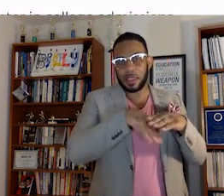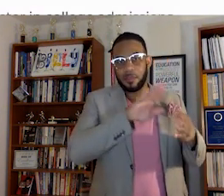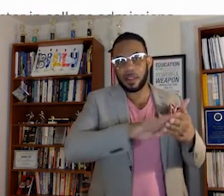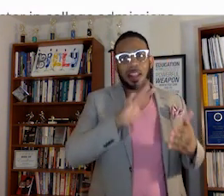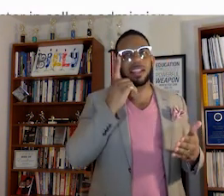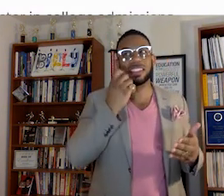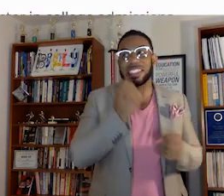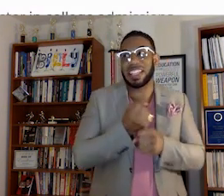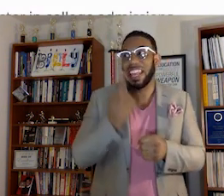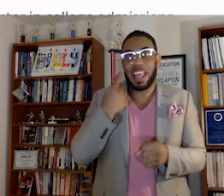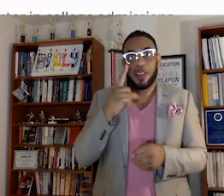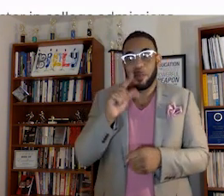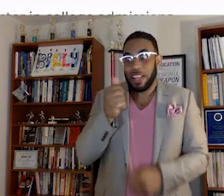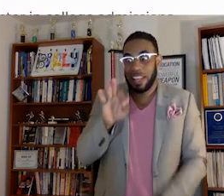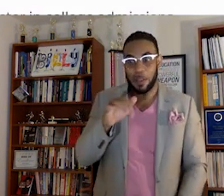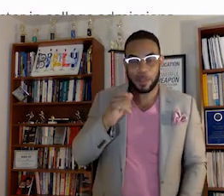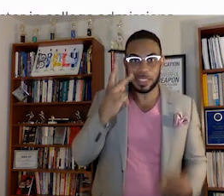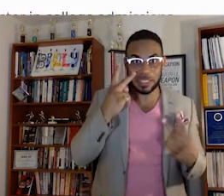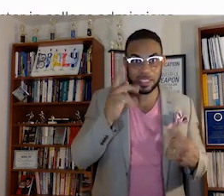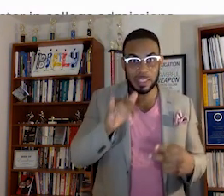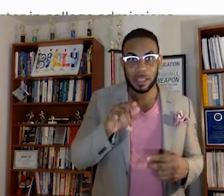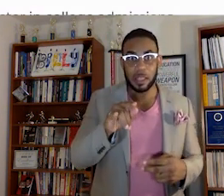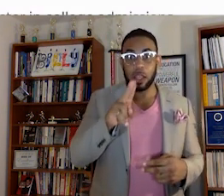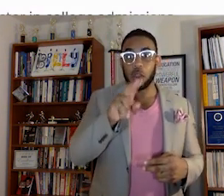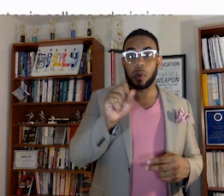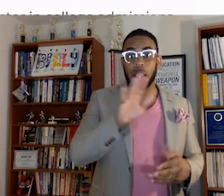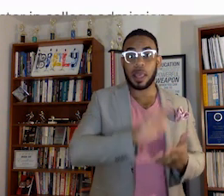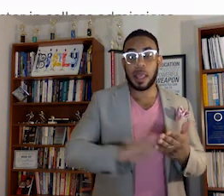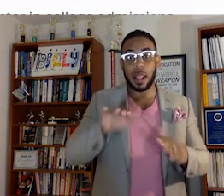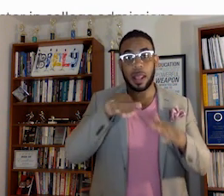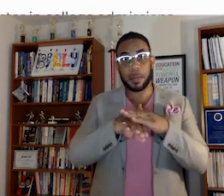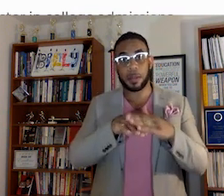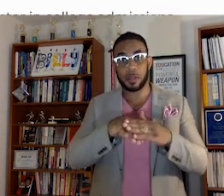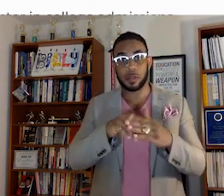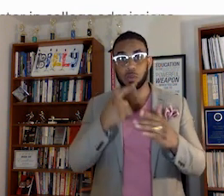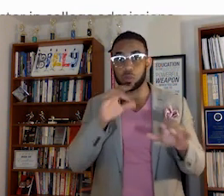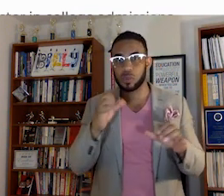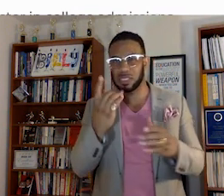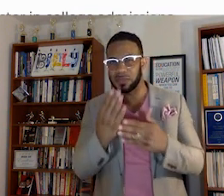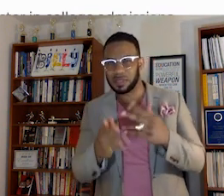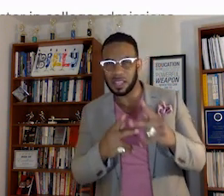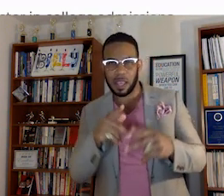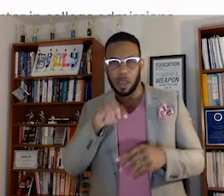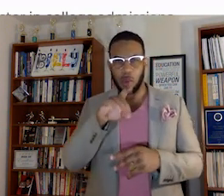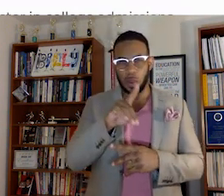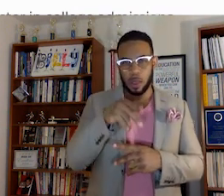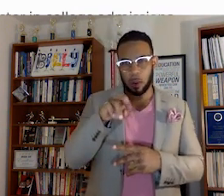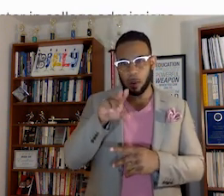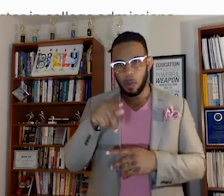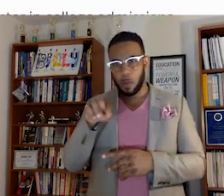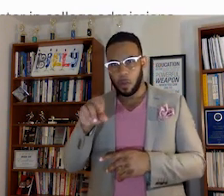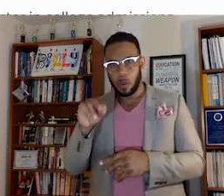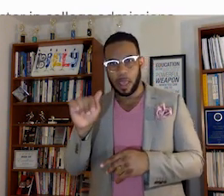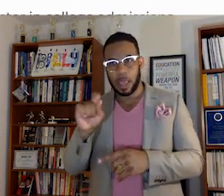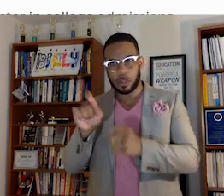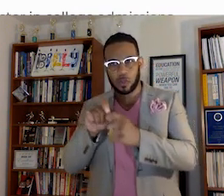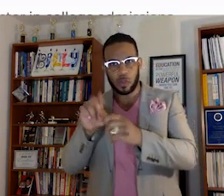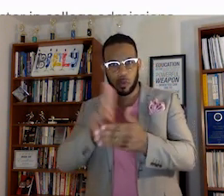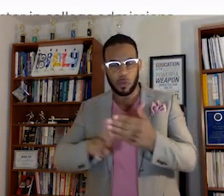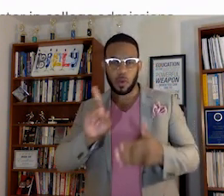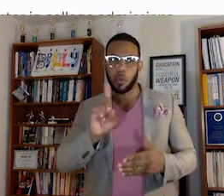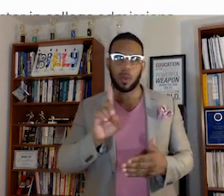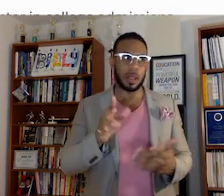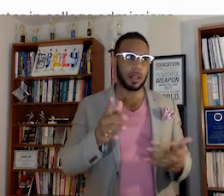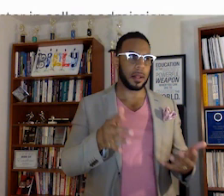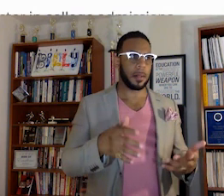just last year in 2019, we can see that the U.S. college admissions was doing some sort of quid pro pro at certain universities where